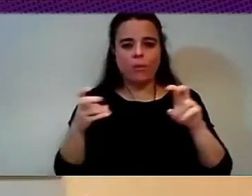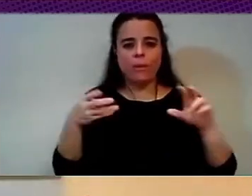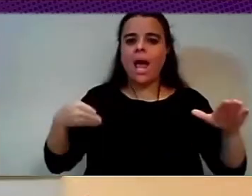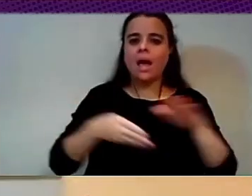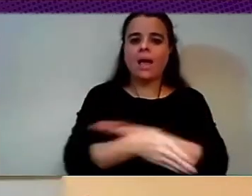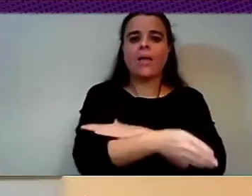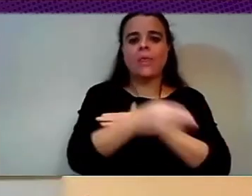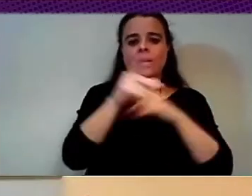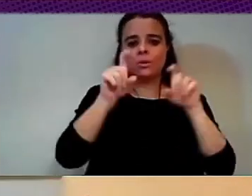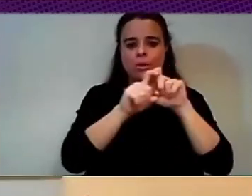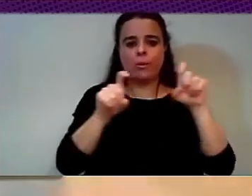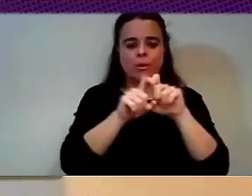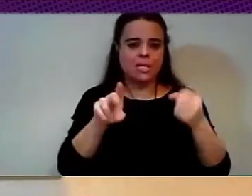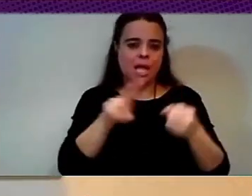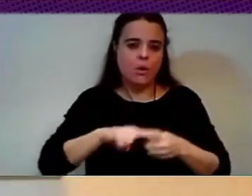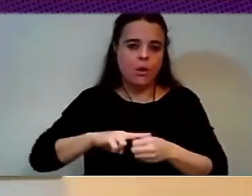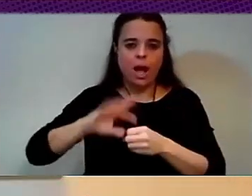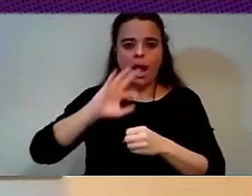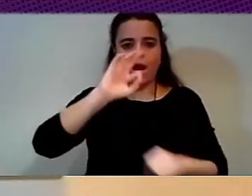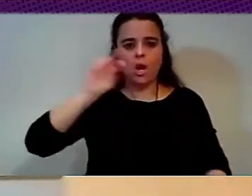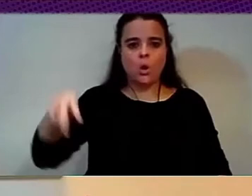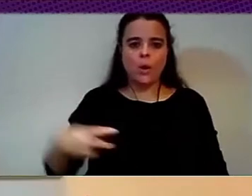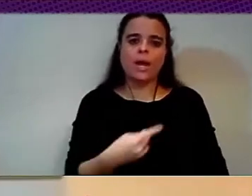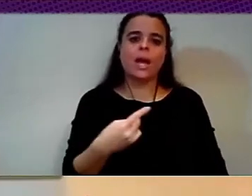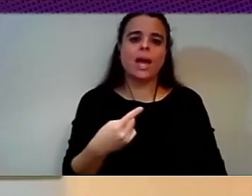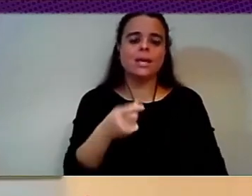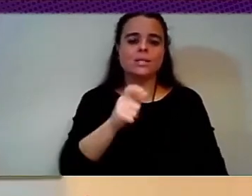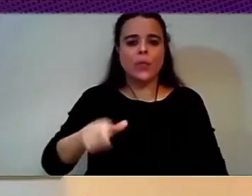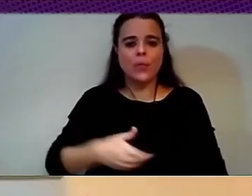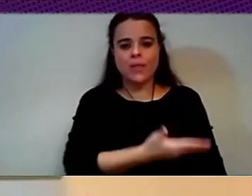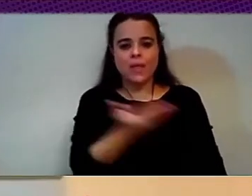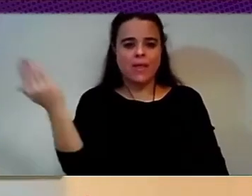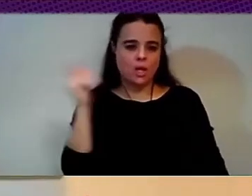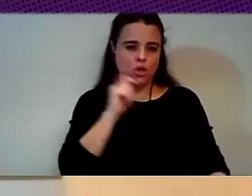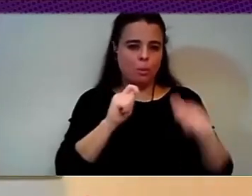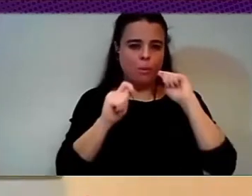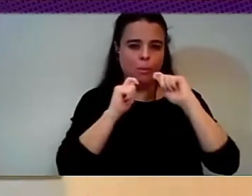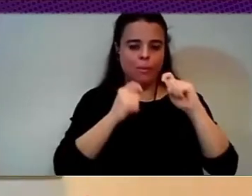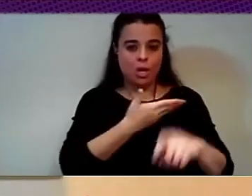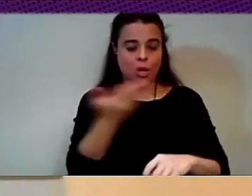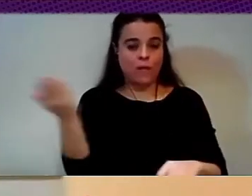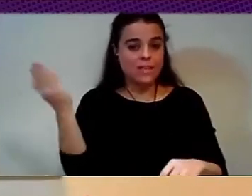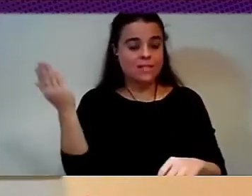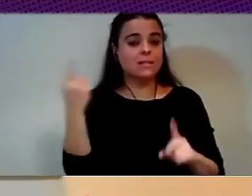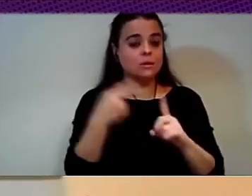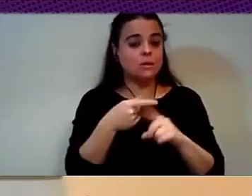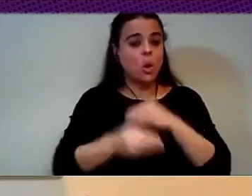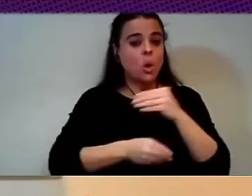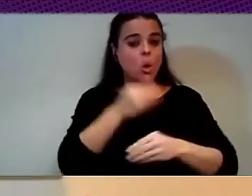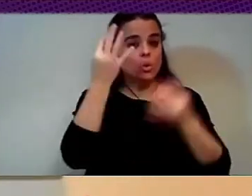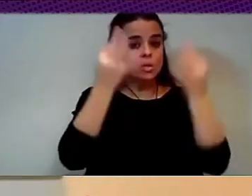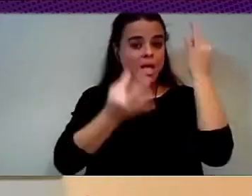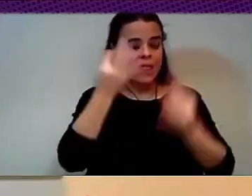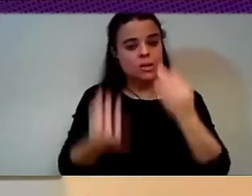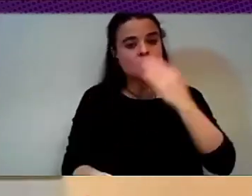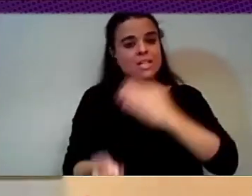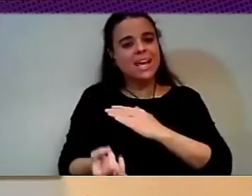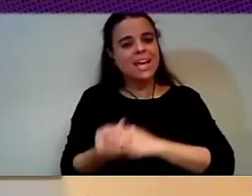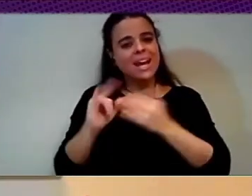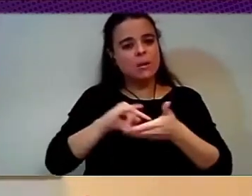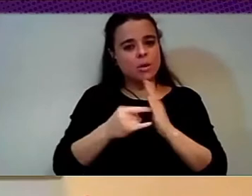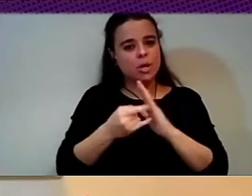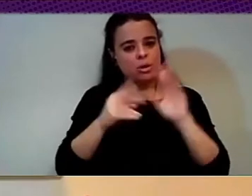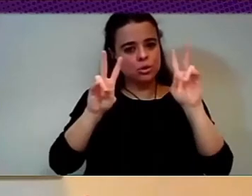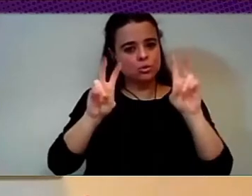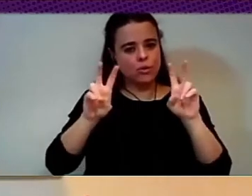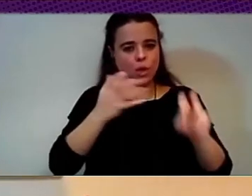to use this data to create new knowledge projects, you know, because this is what we need. We need this data to, you